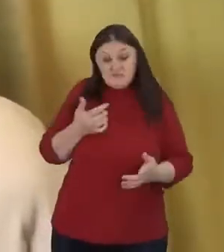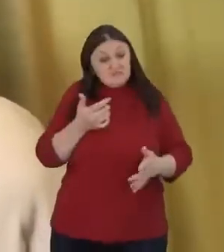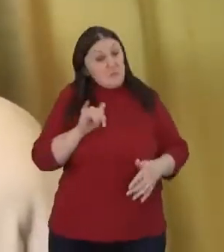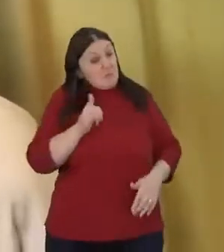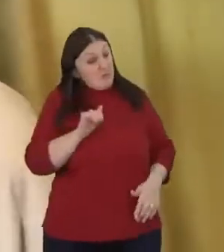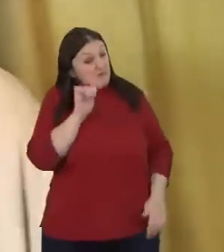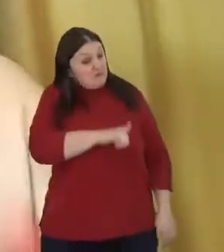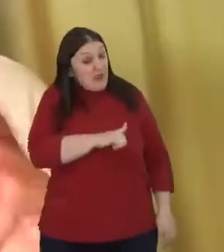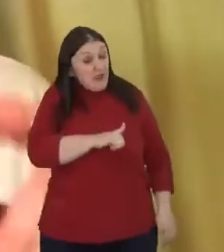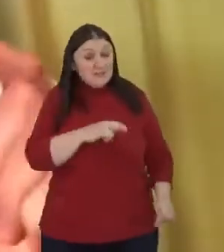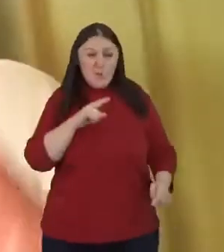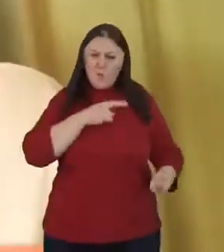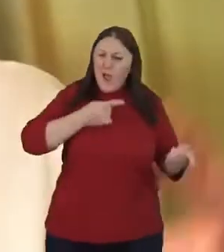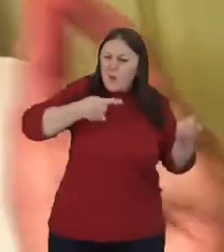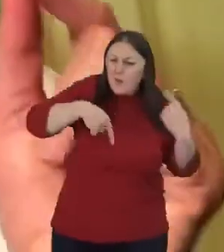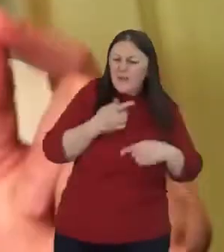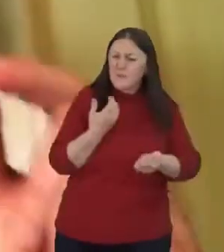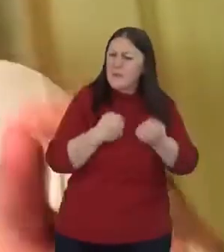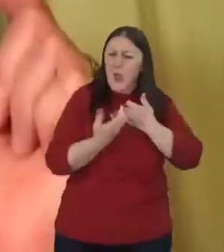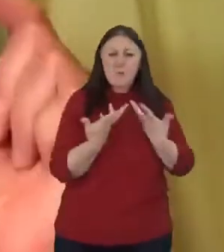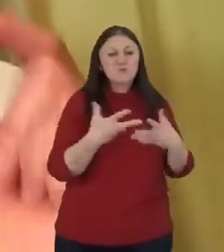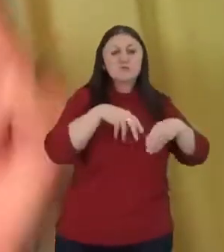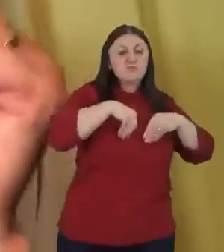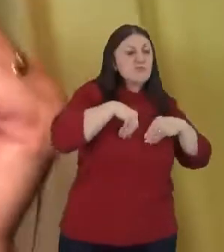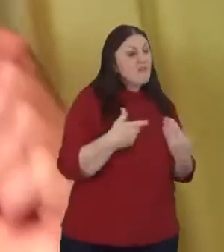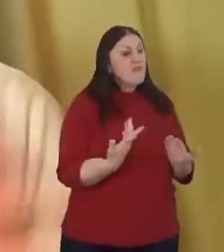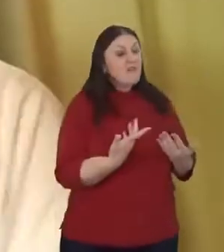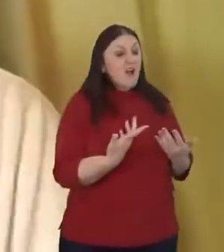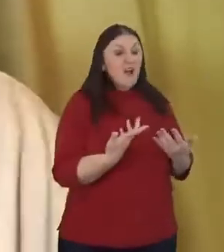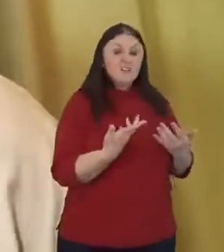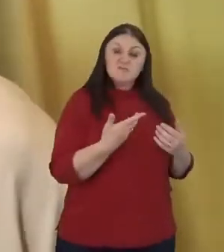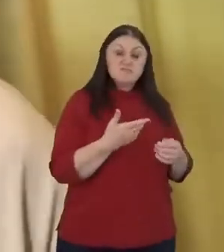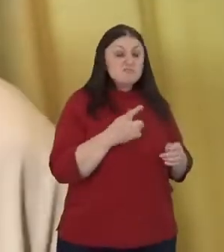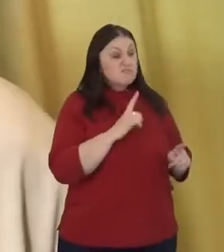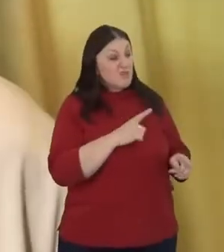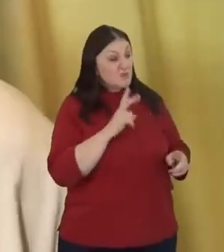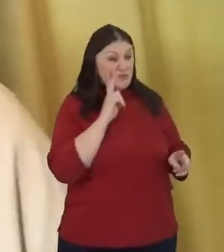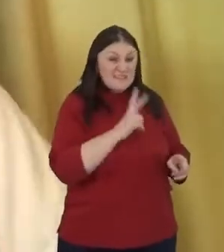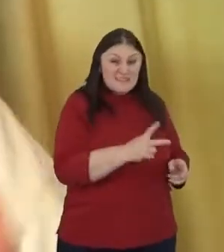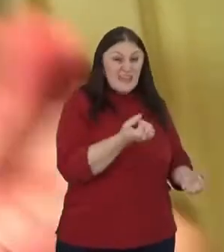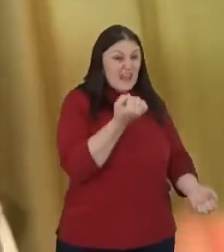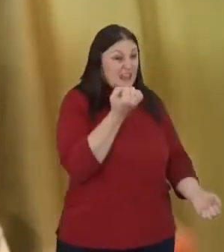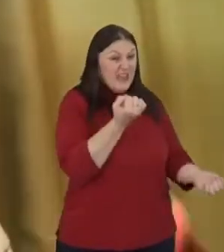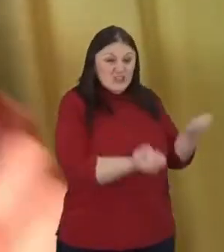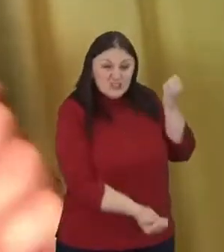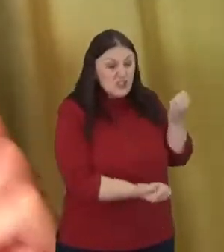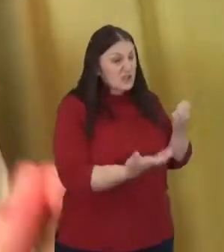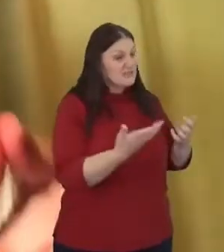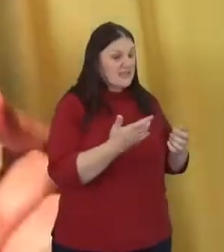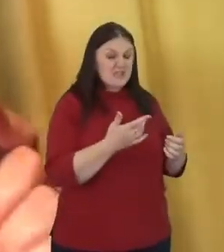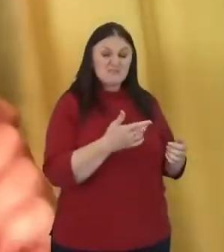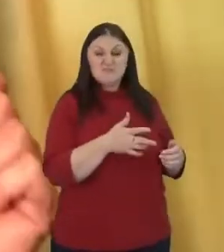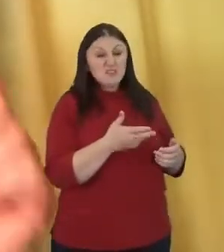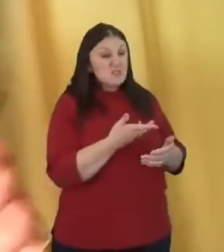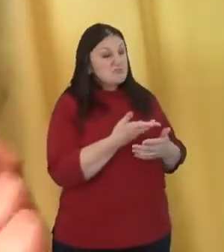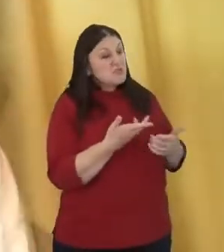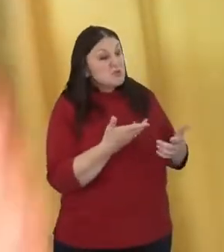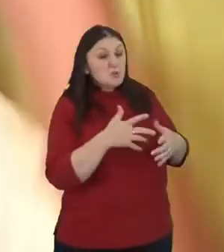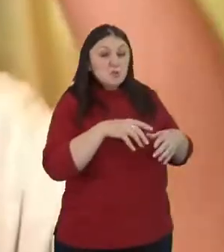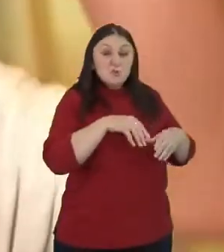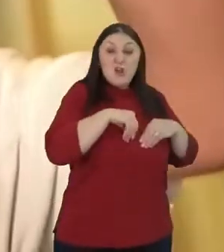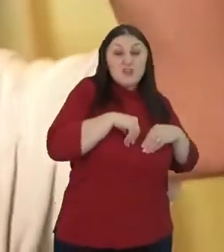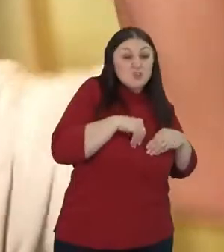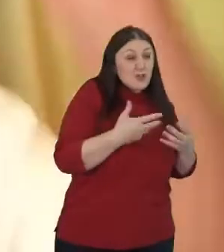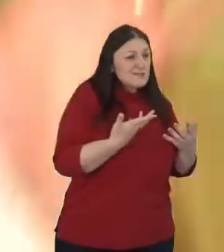injustice. We live in a world that has become way too adjusted to racism, way too adjusted to the